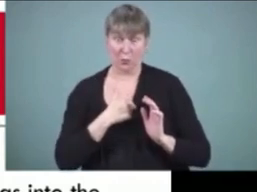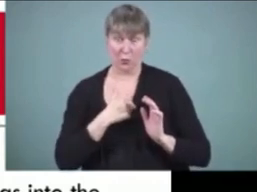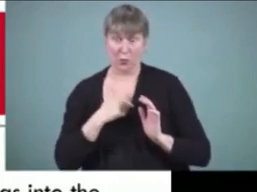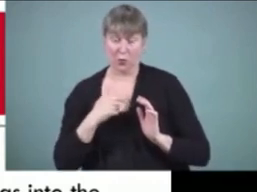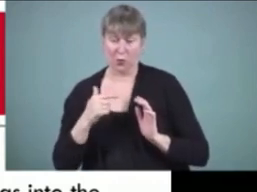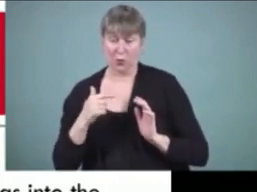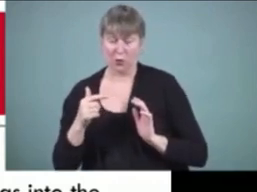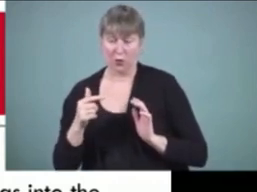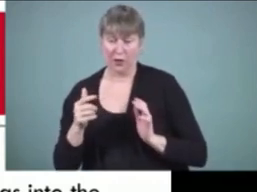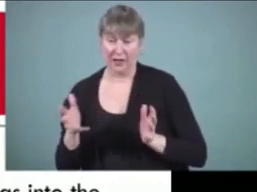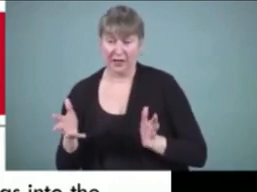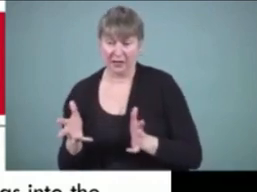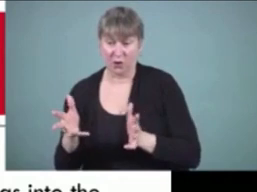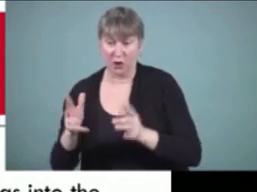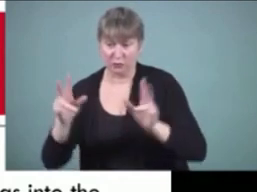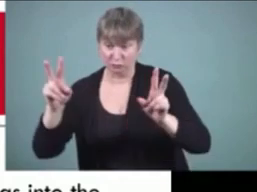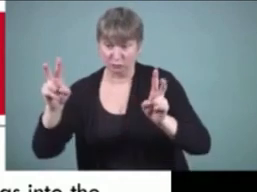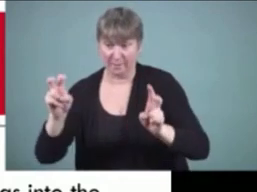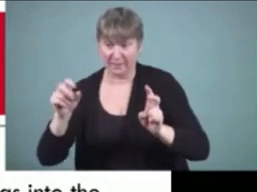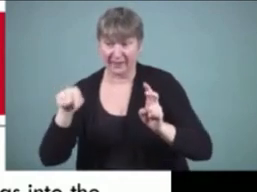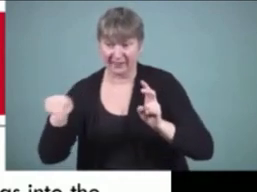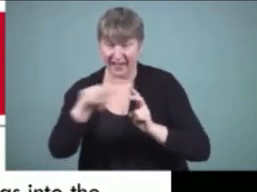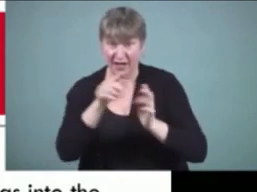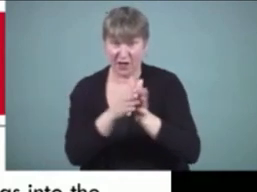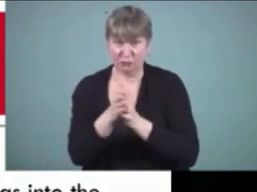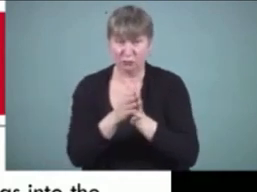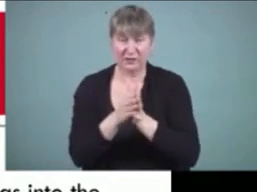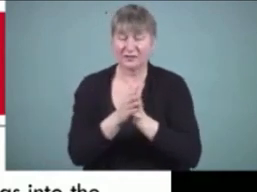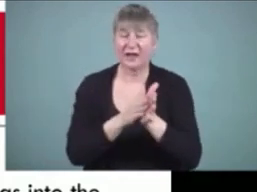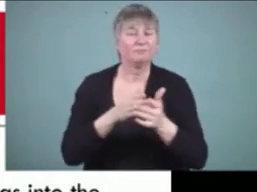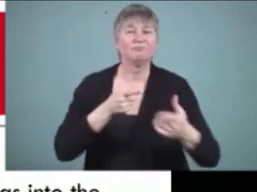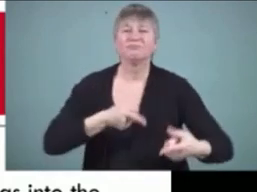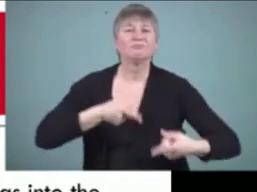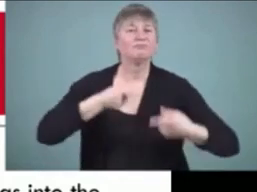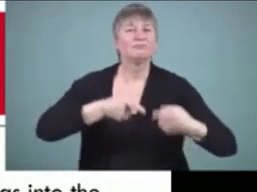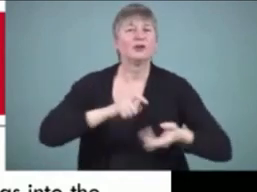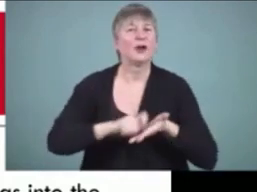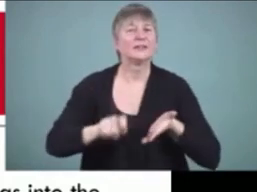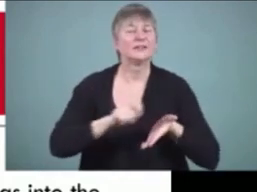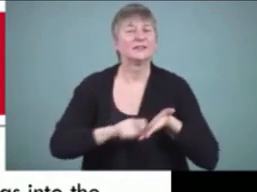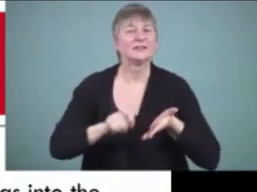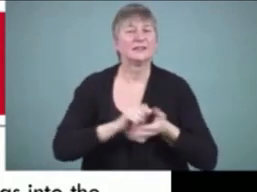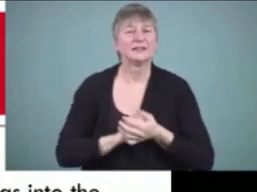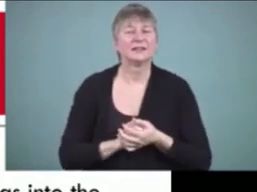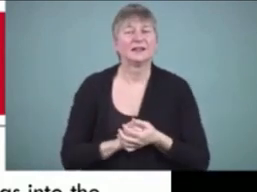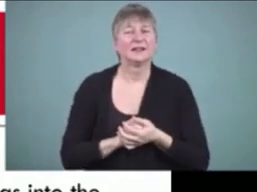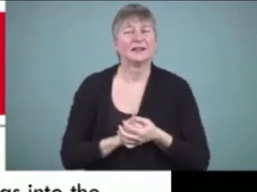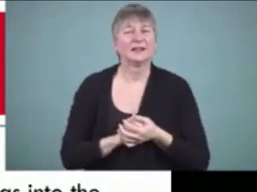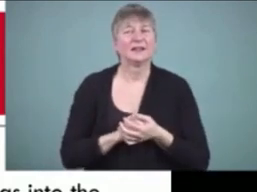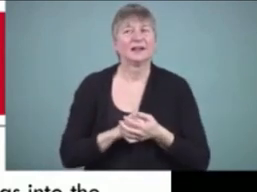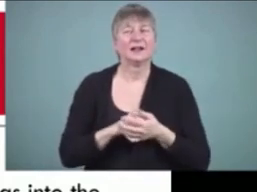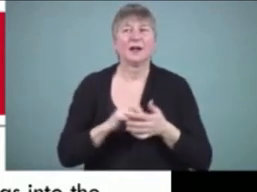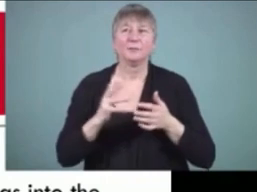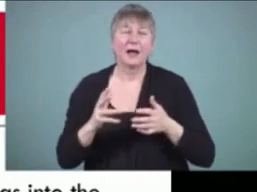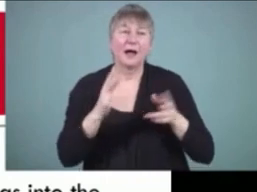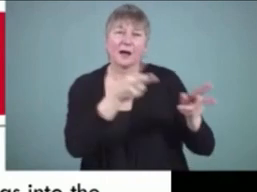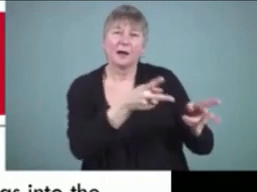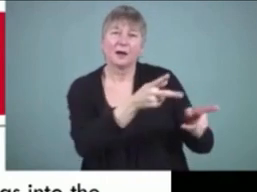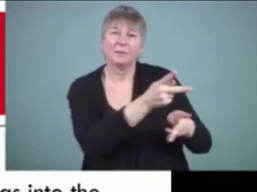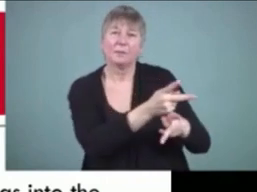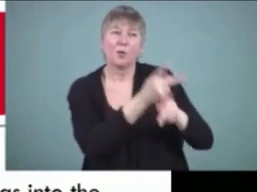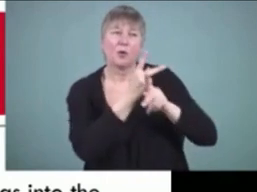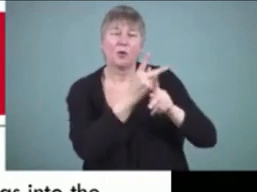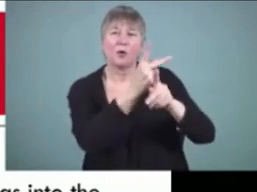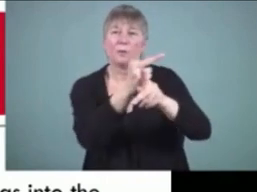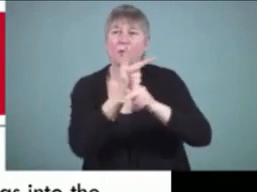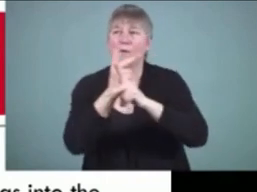to them it's as well an opportunity to integrate writing done in other subjects in the